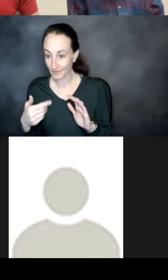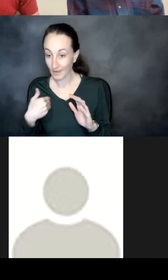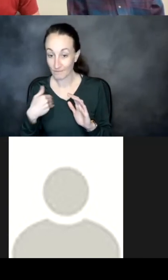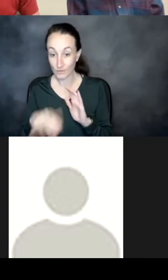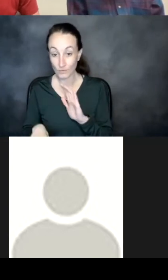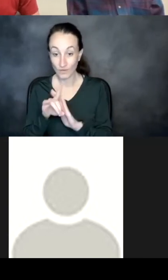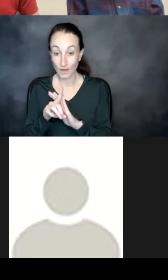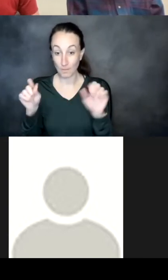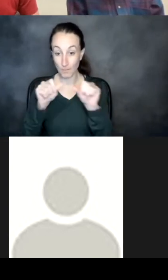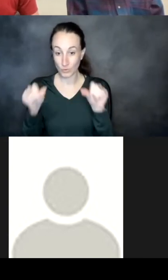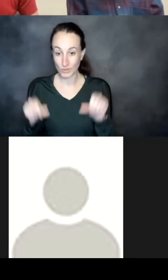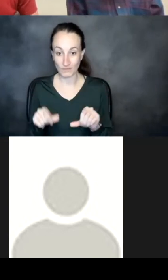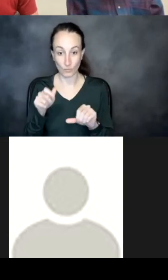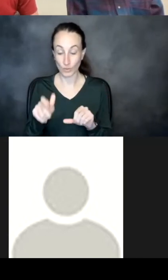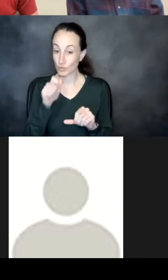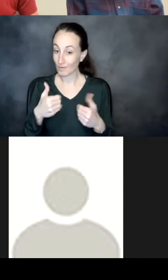backbone that could scaffold the motifs